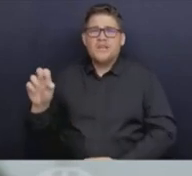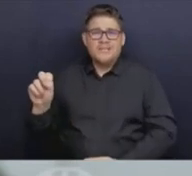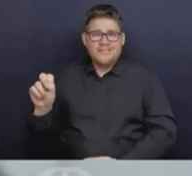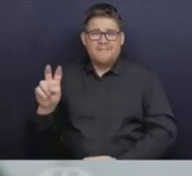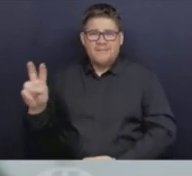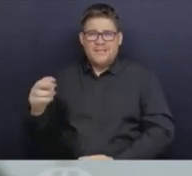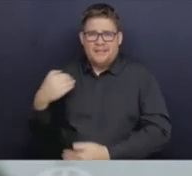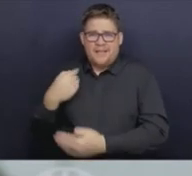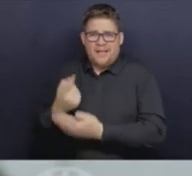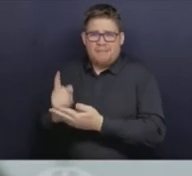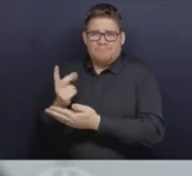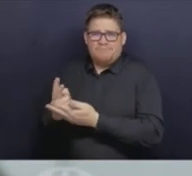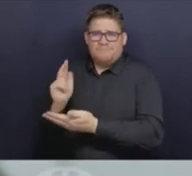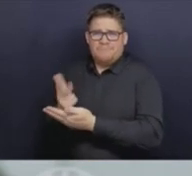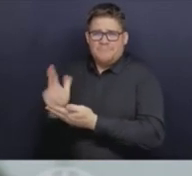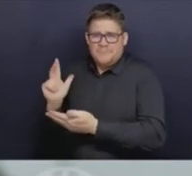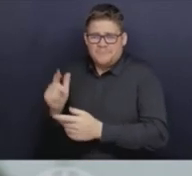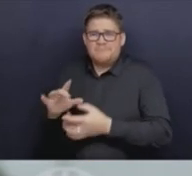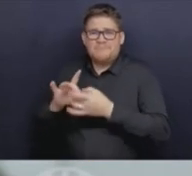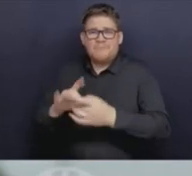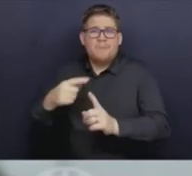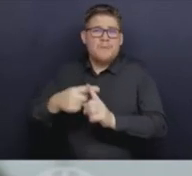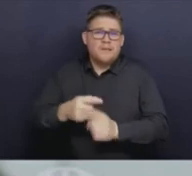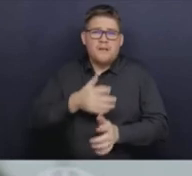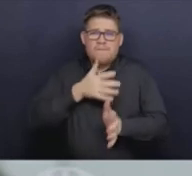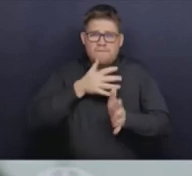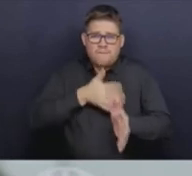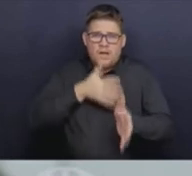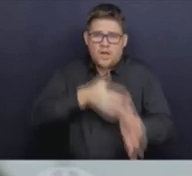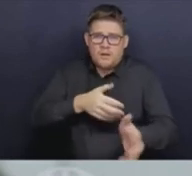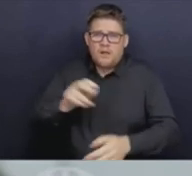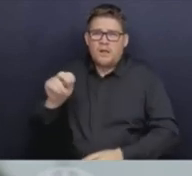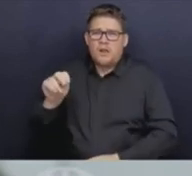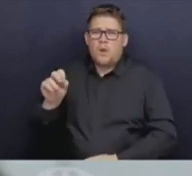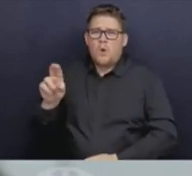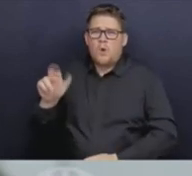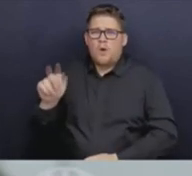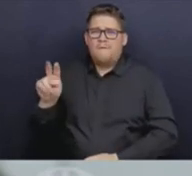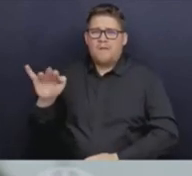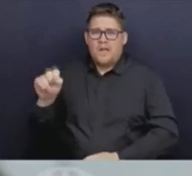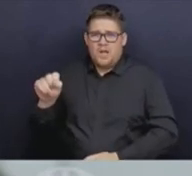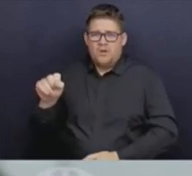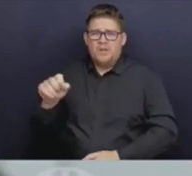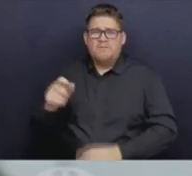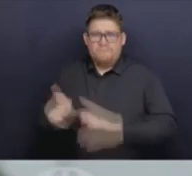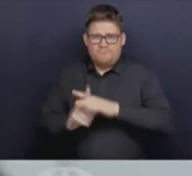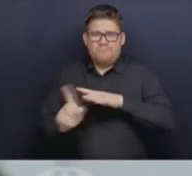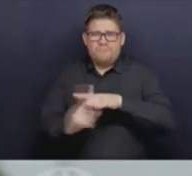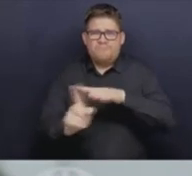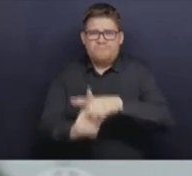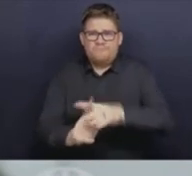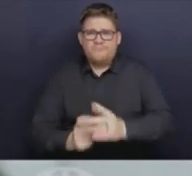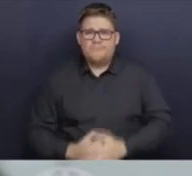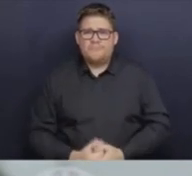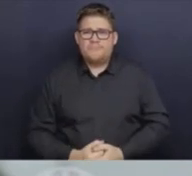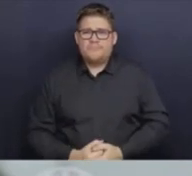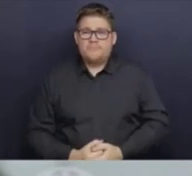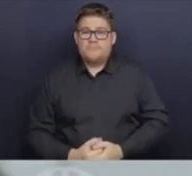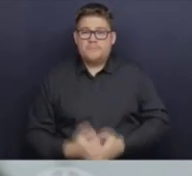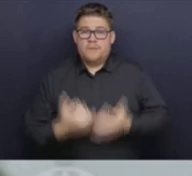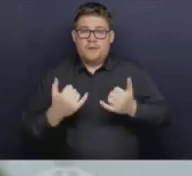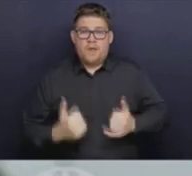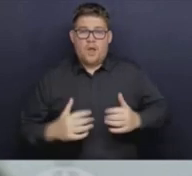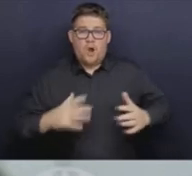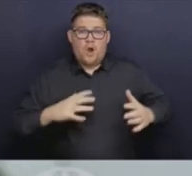impacts both in our communities, but also in some of our healthcare settings. And while we're out of the holiday season, we're still very